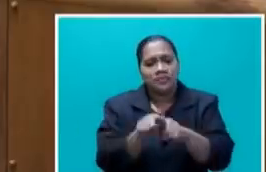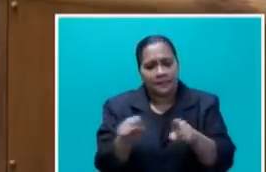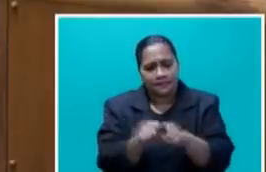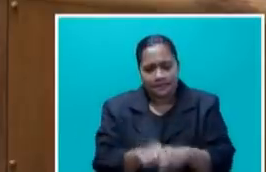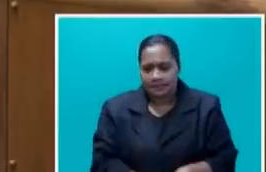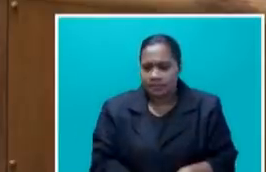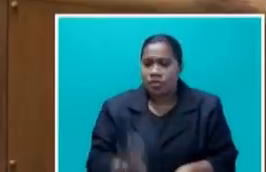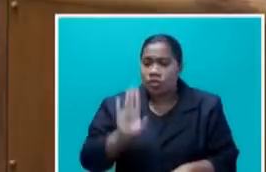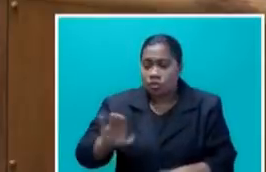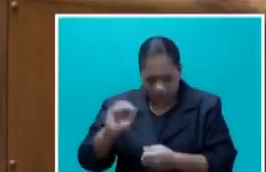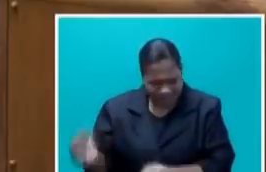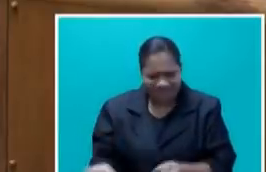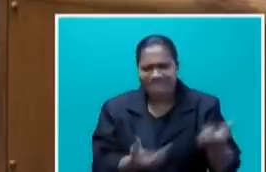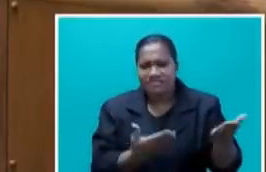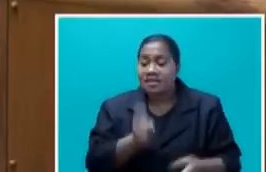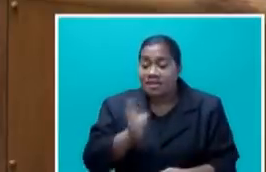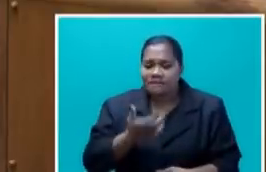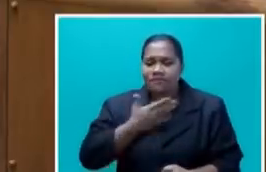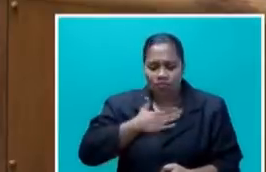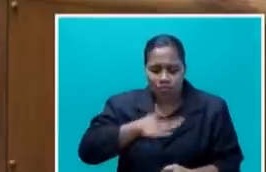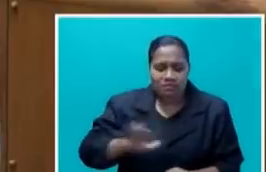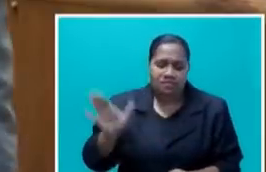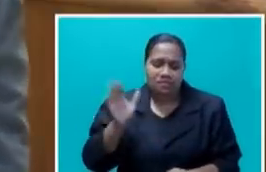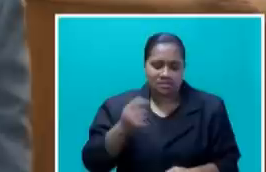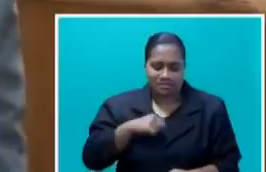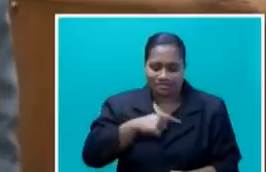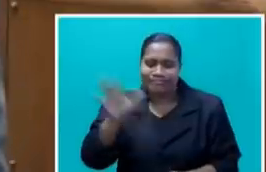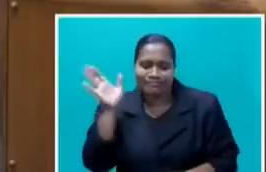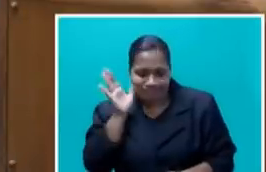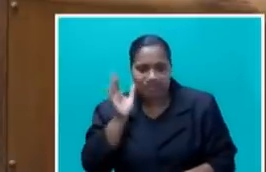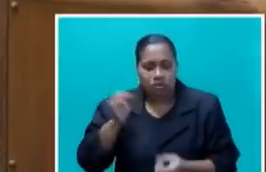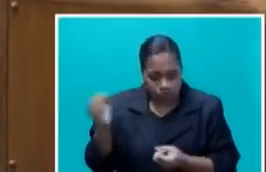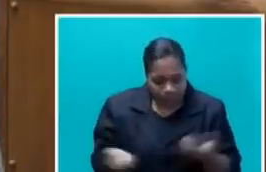if you want to be heard. Thank you, Mr Speaker.